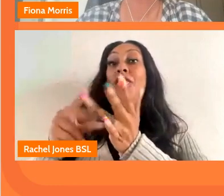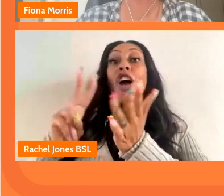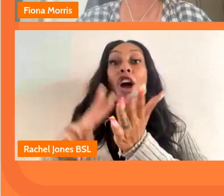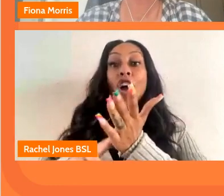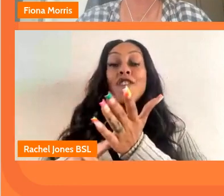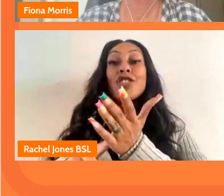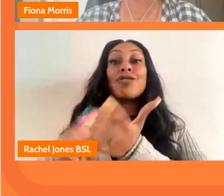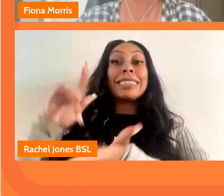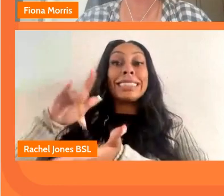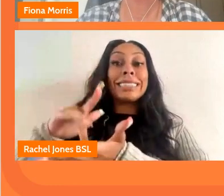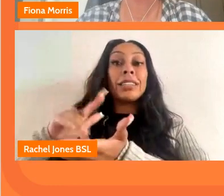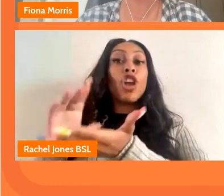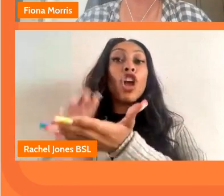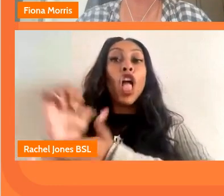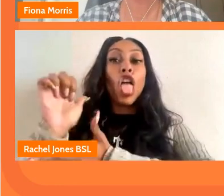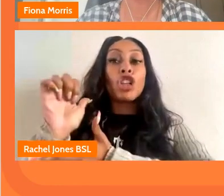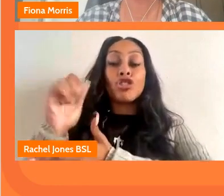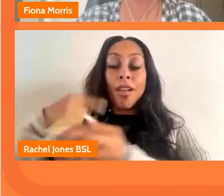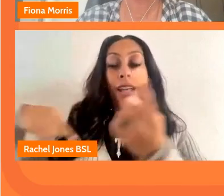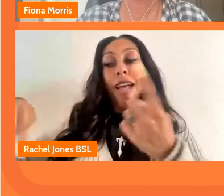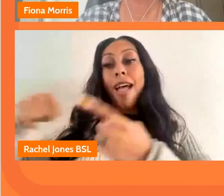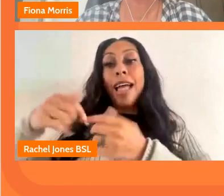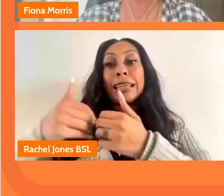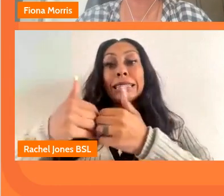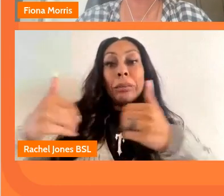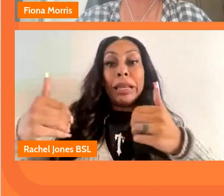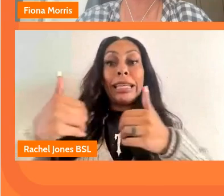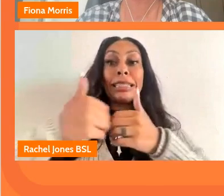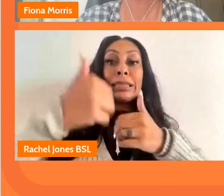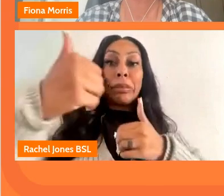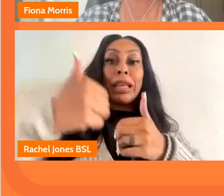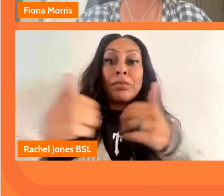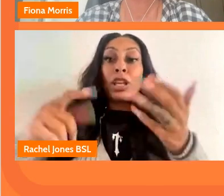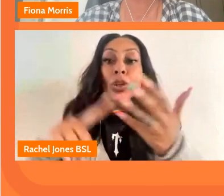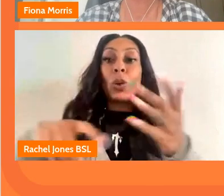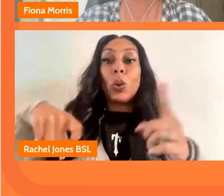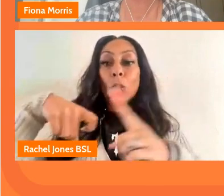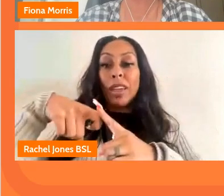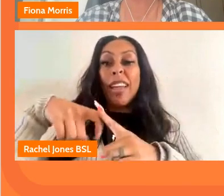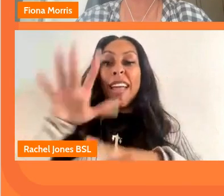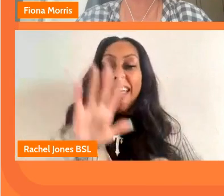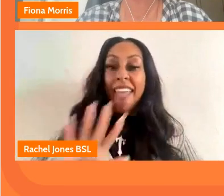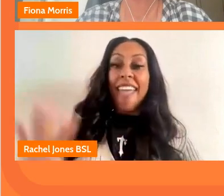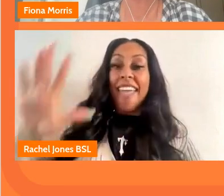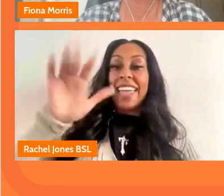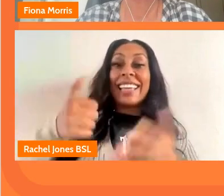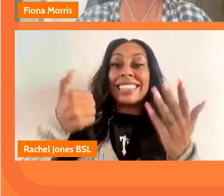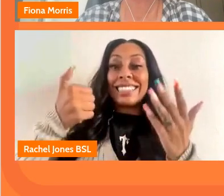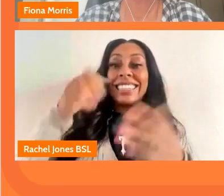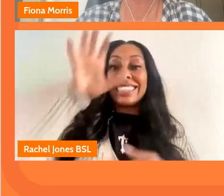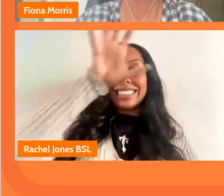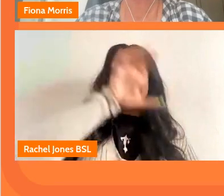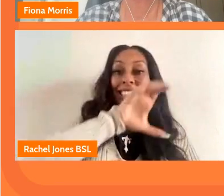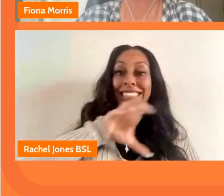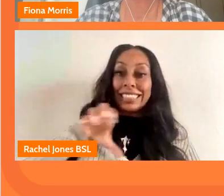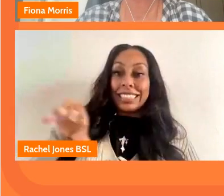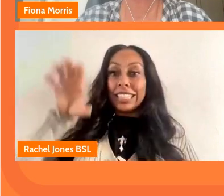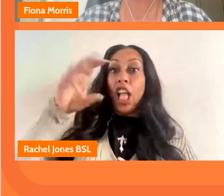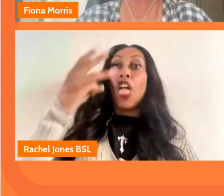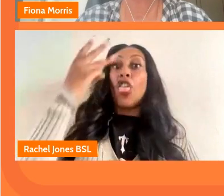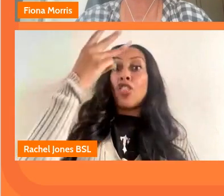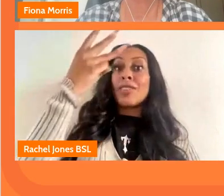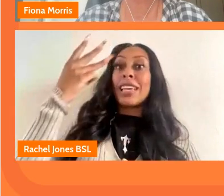was to we split the uk ireland up into six regions and nations and we had three artists